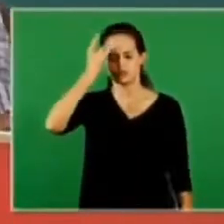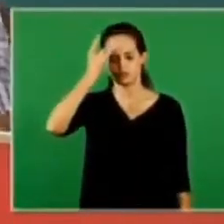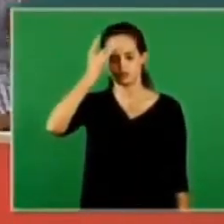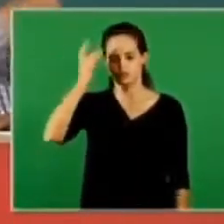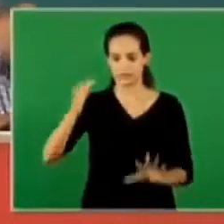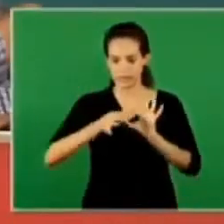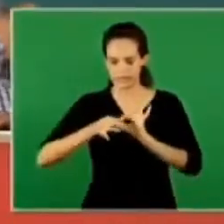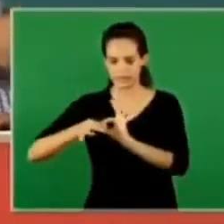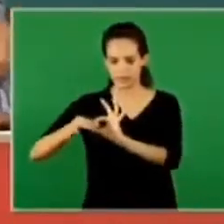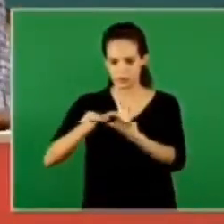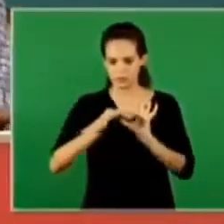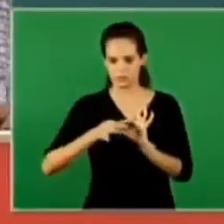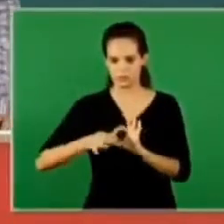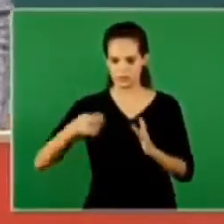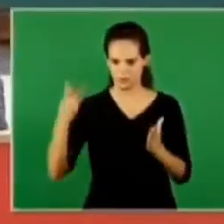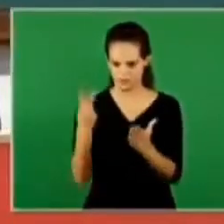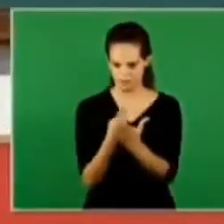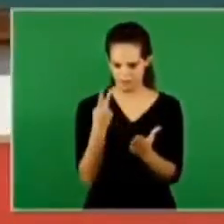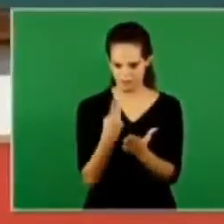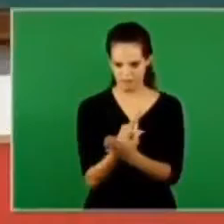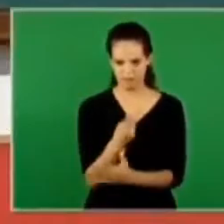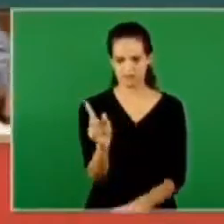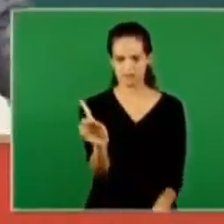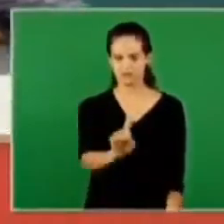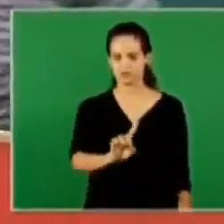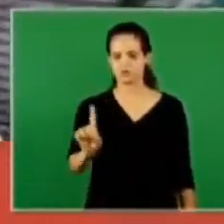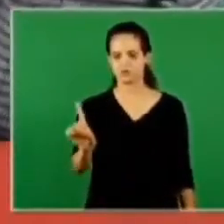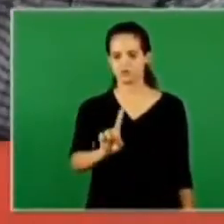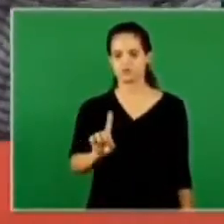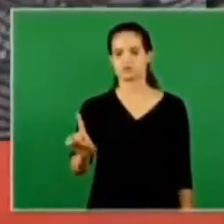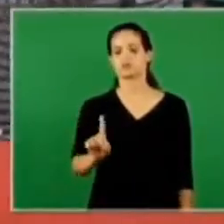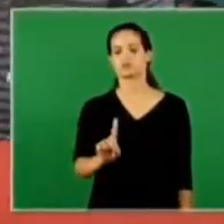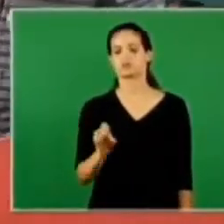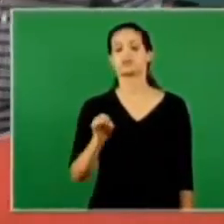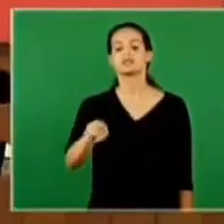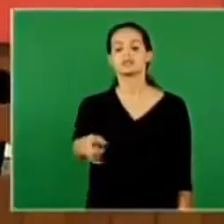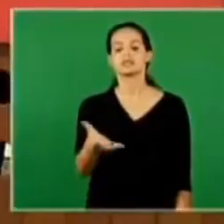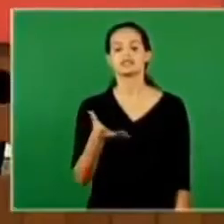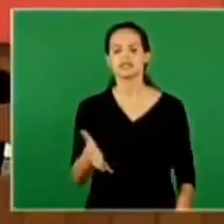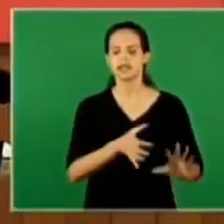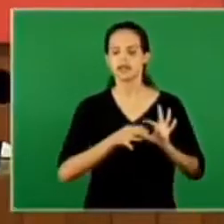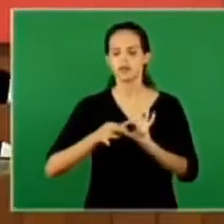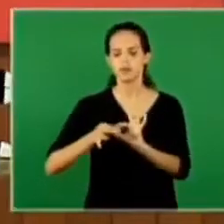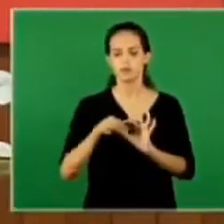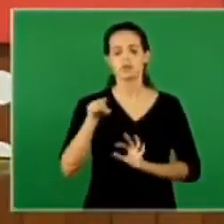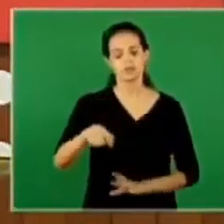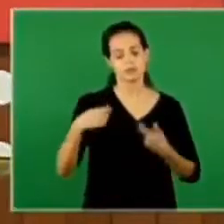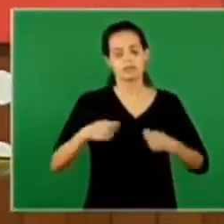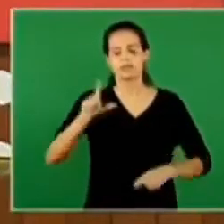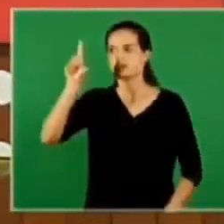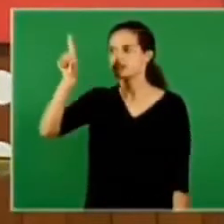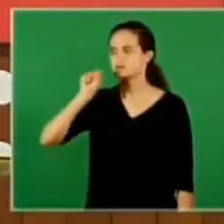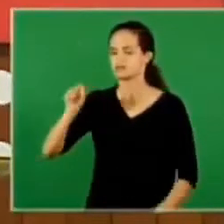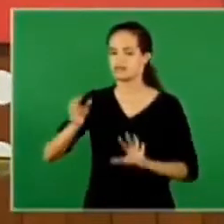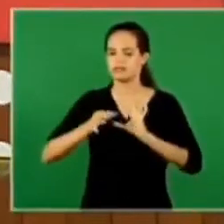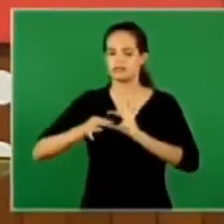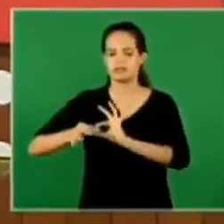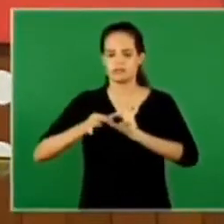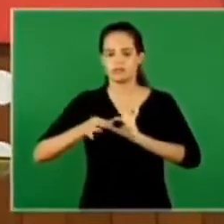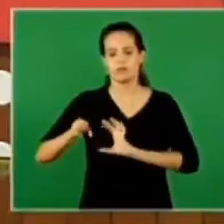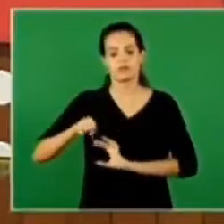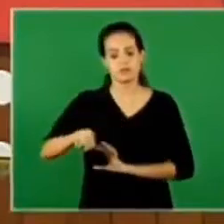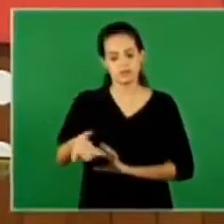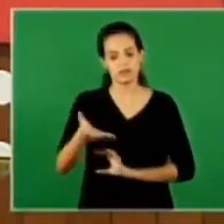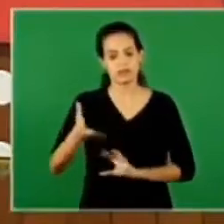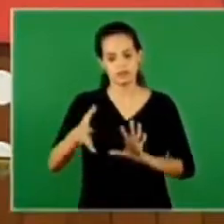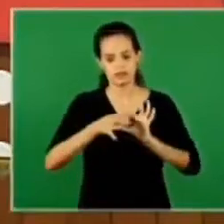fellowship with the holy spirit in this fellowship you don't make mistakes if you want this fellowship you have to choose this fellowship